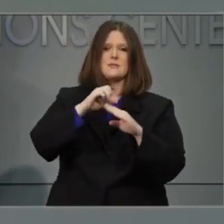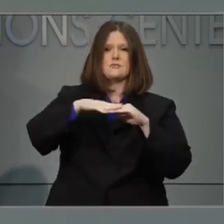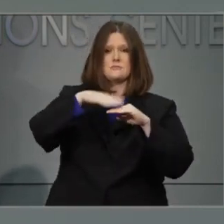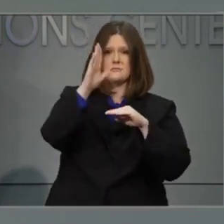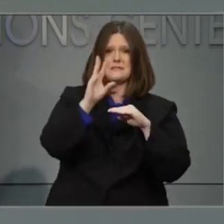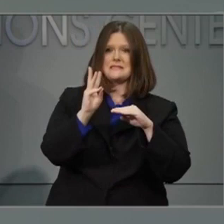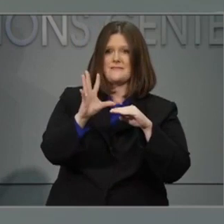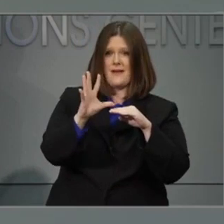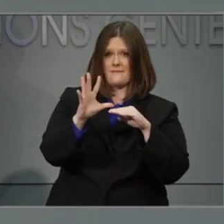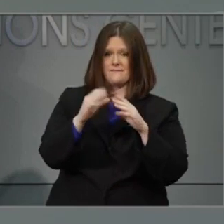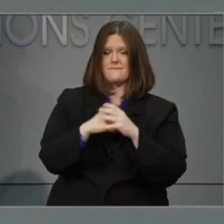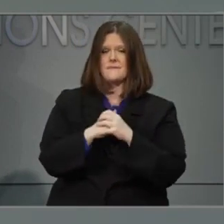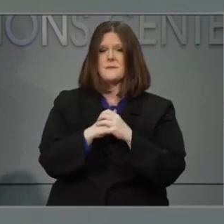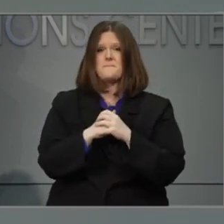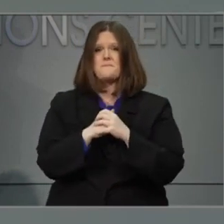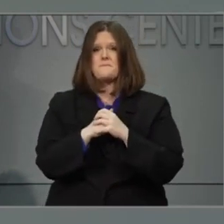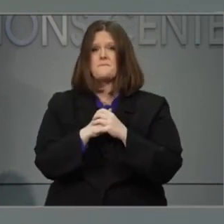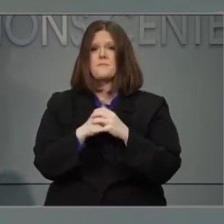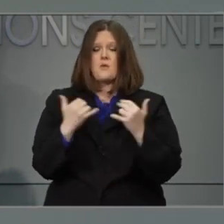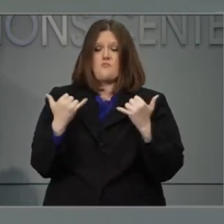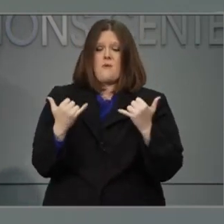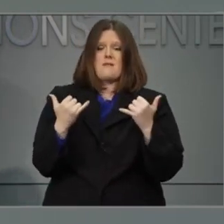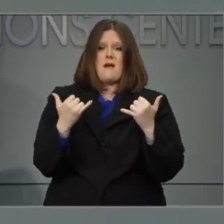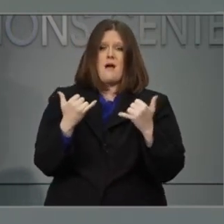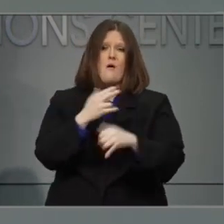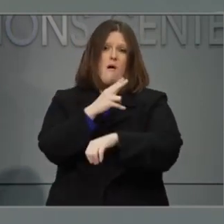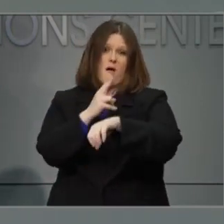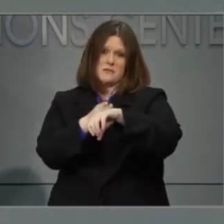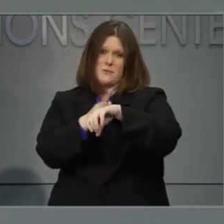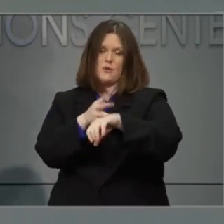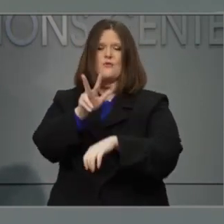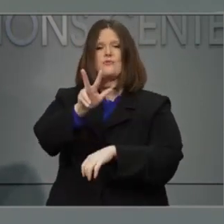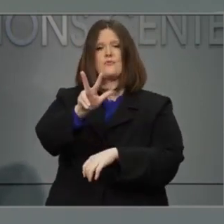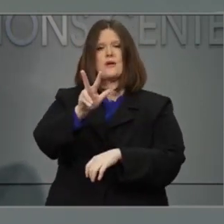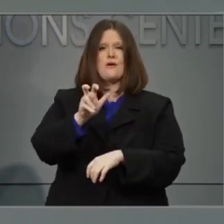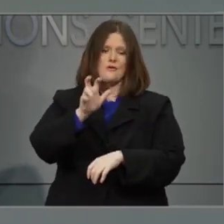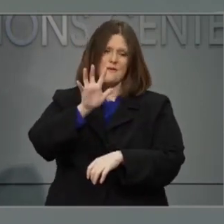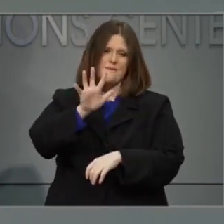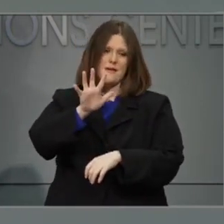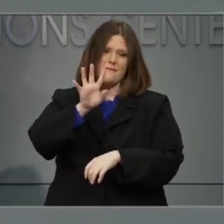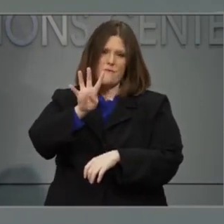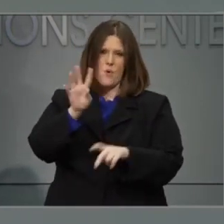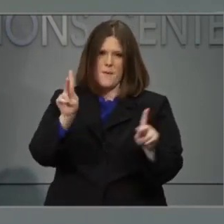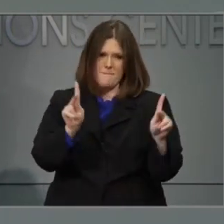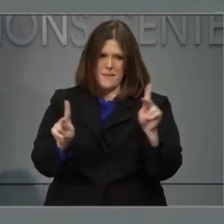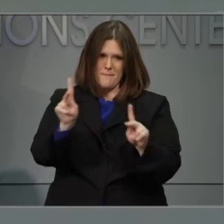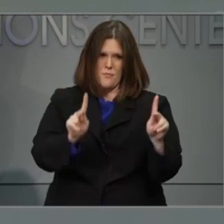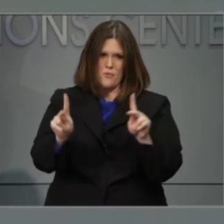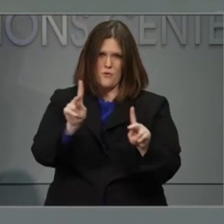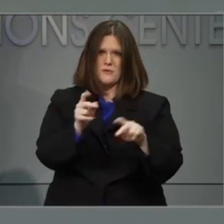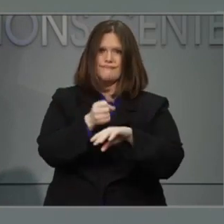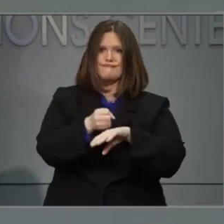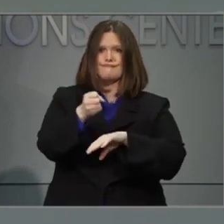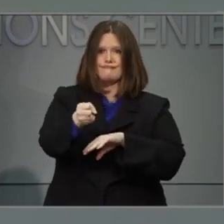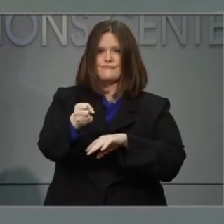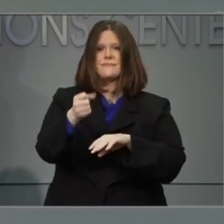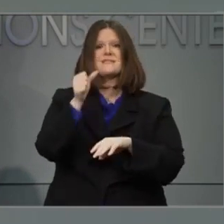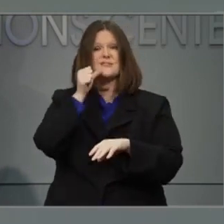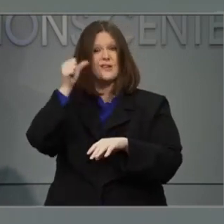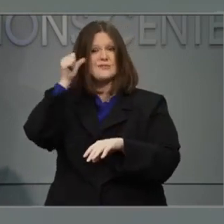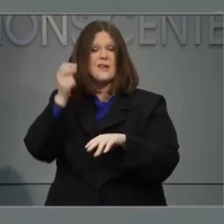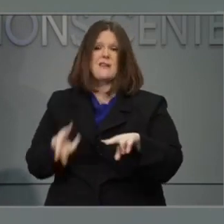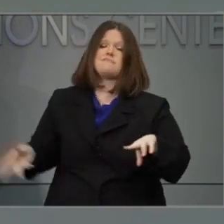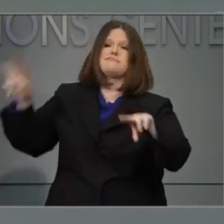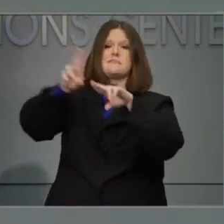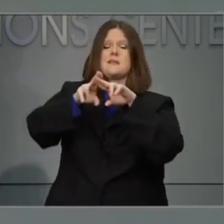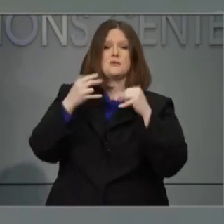65. We currently have 354 people hospitalized. That's a significant increase from yesterday where